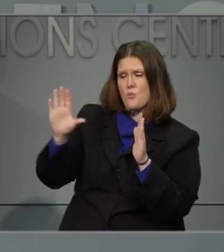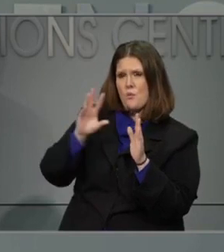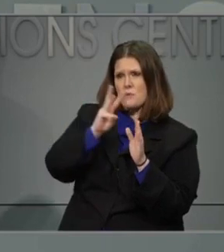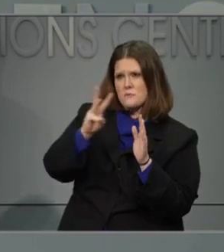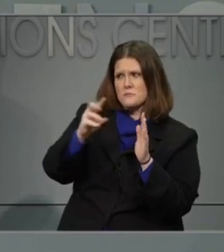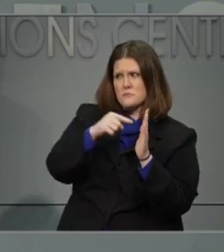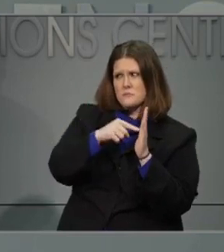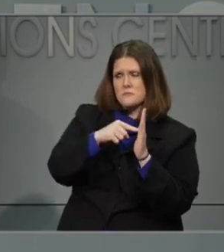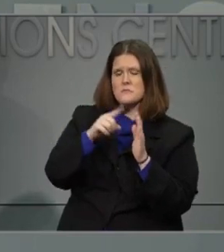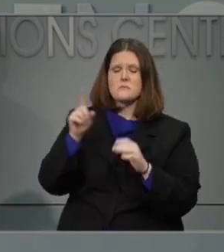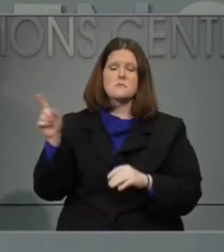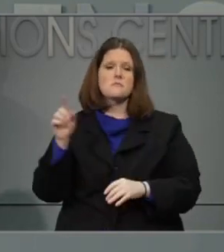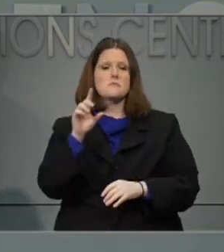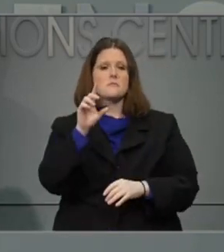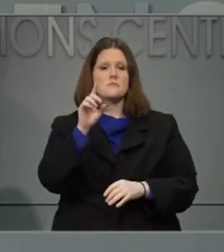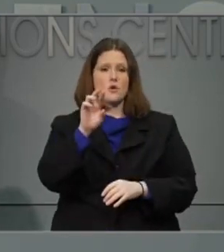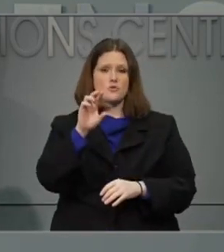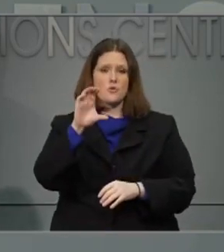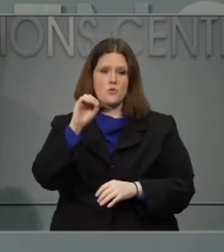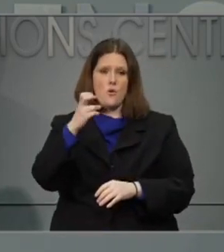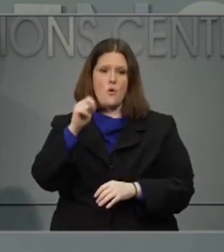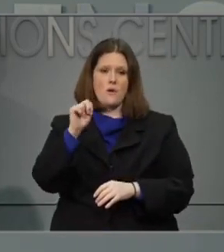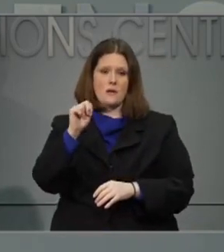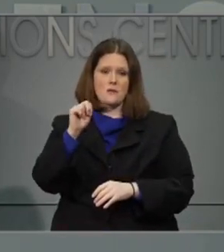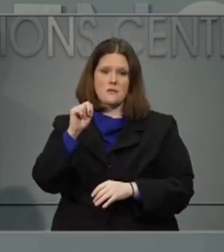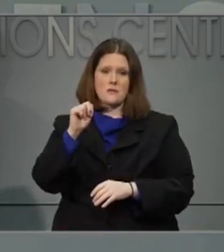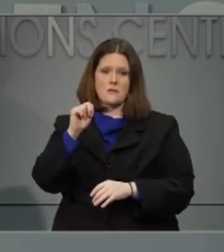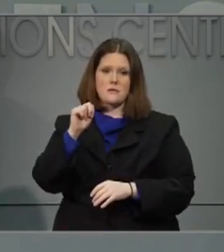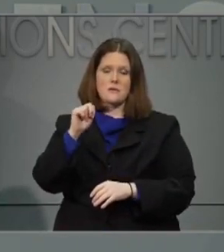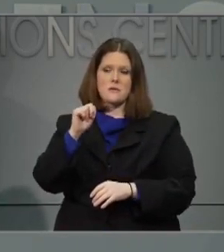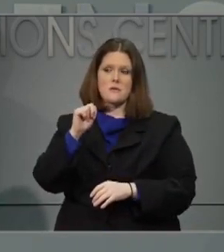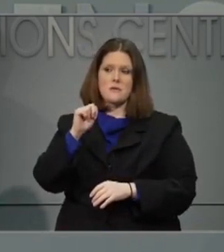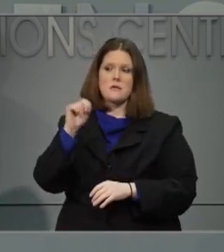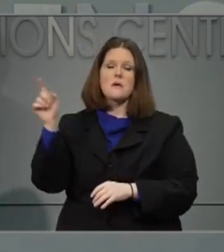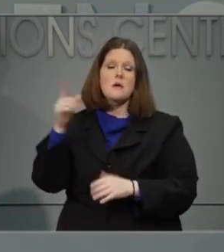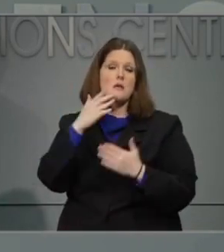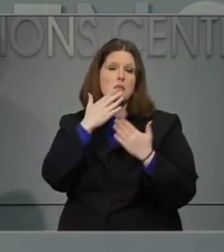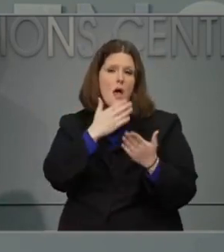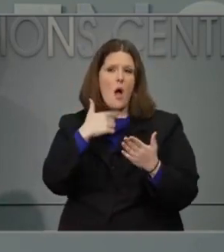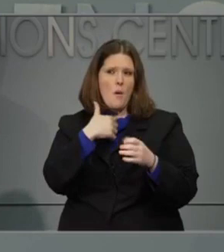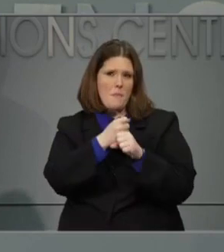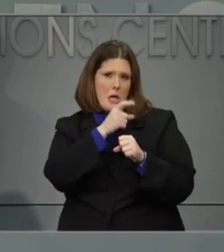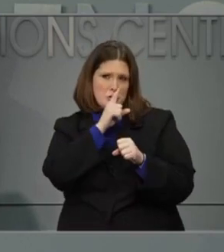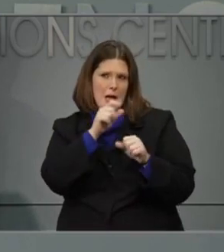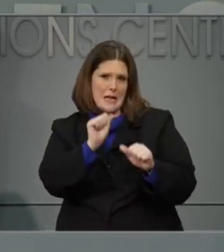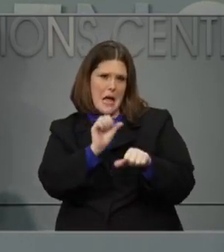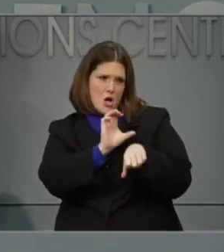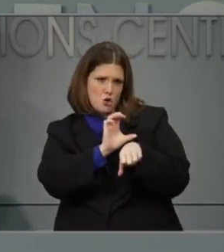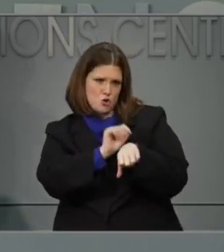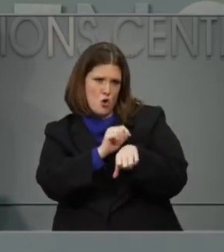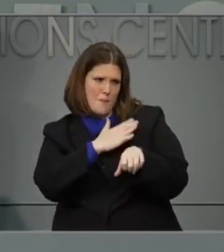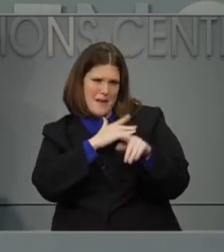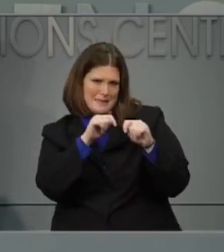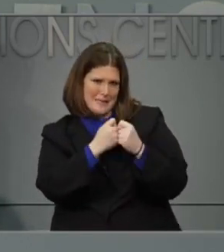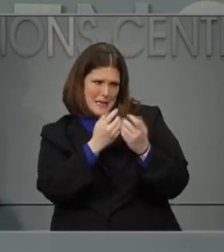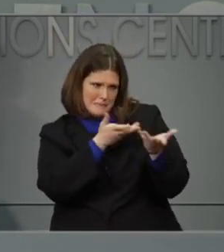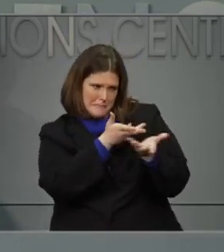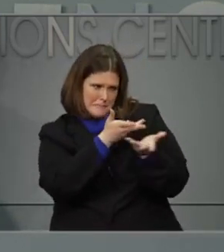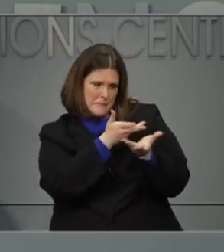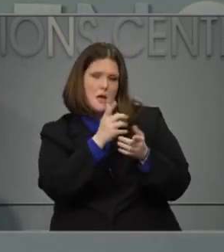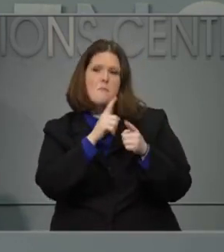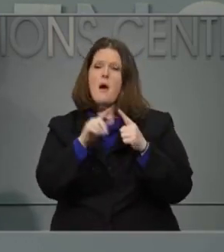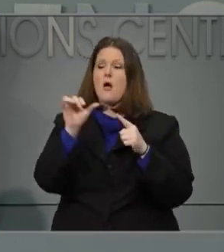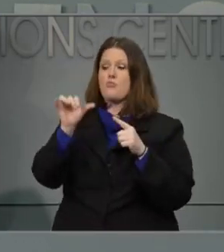Thanks for that question and I just want to triple confirm with our team to make sure I get this right but those deaths are